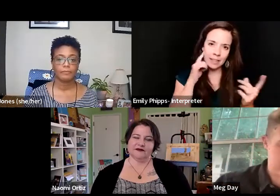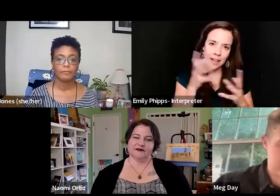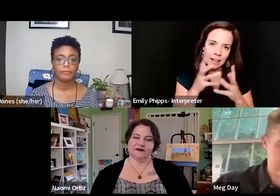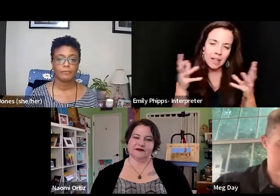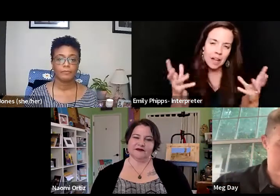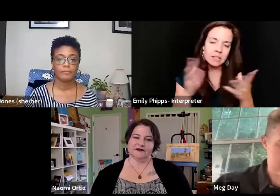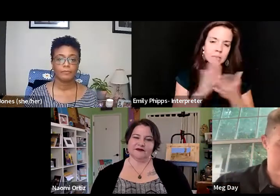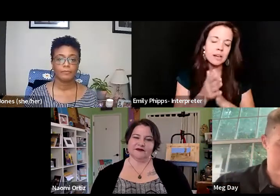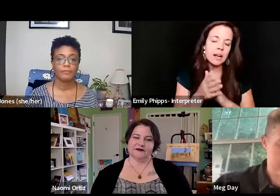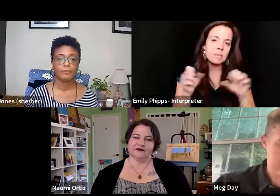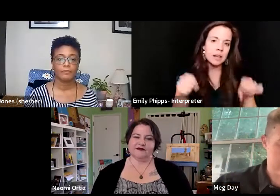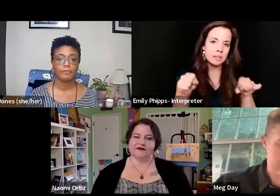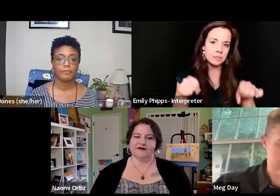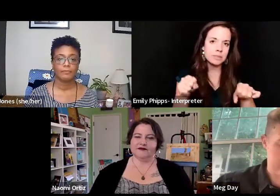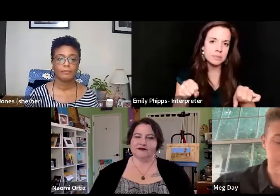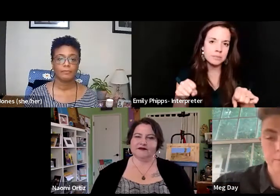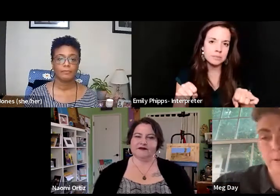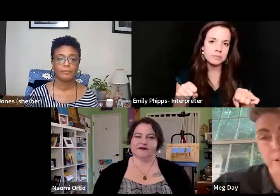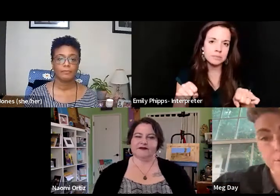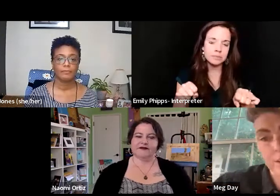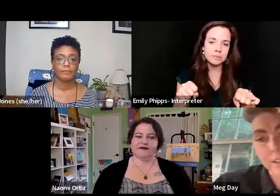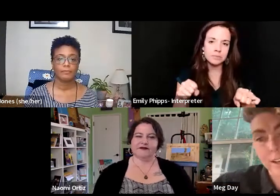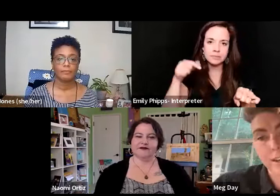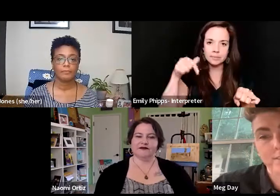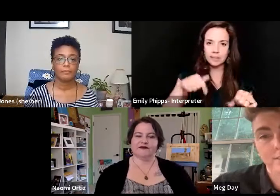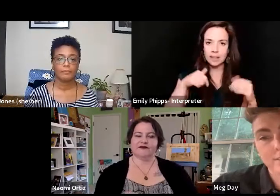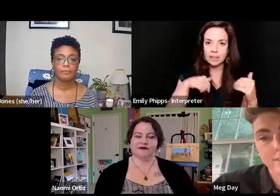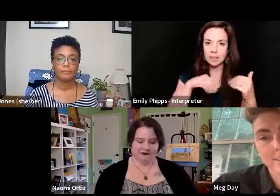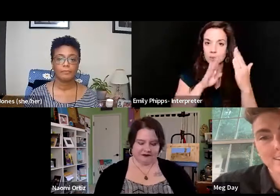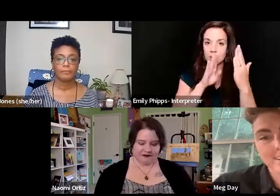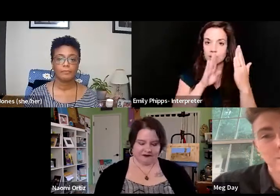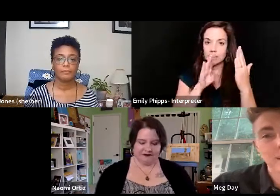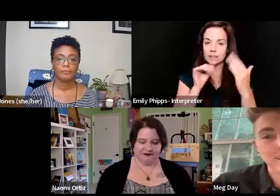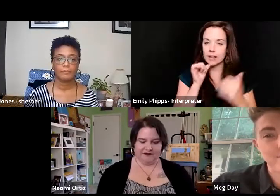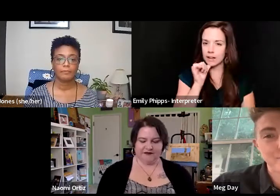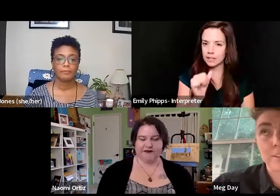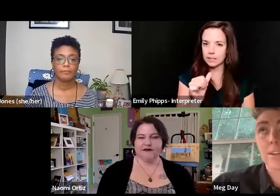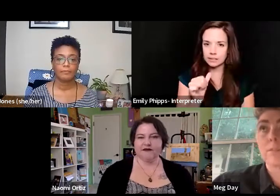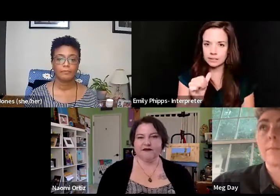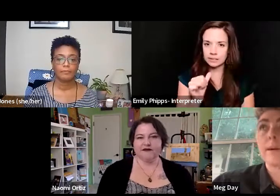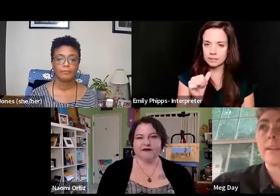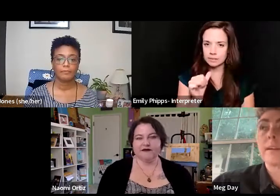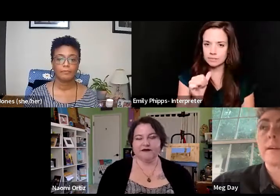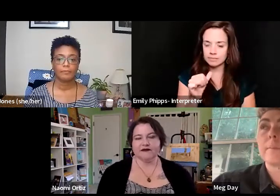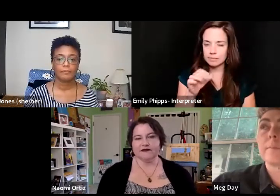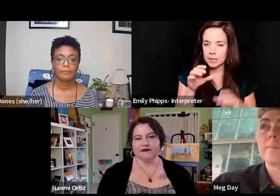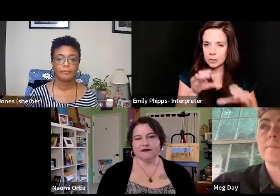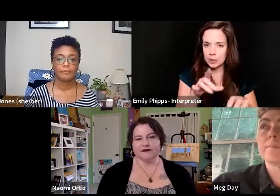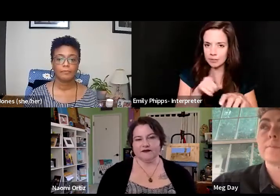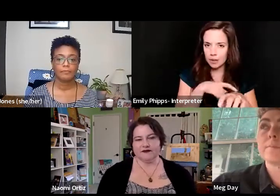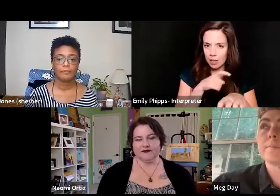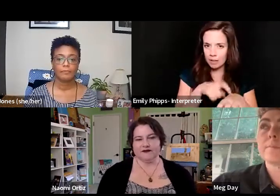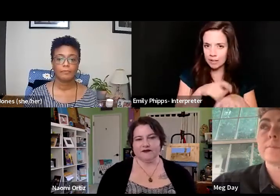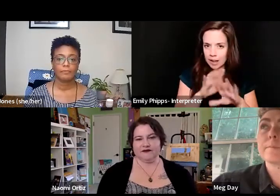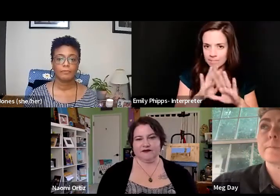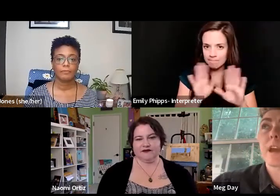possible, um, in, in this approach. It, I haven't been at it very long, but, um,